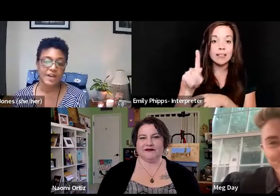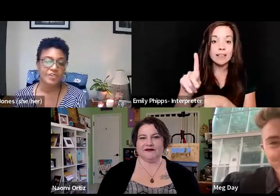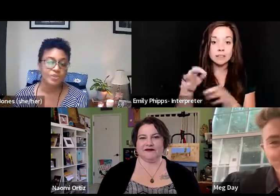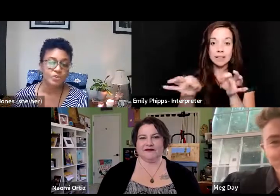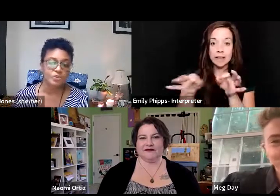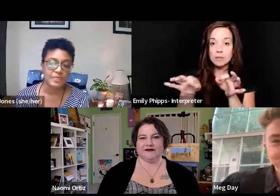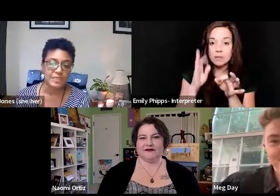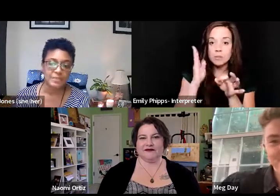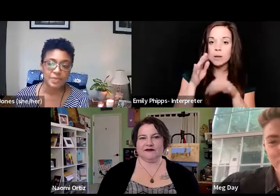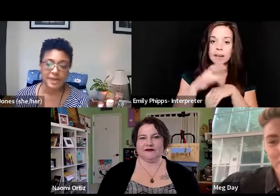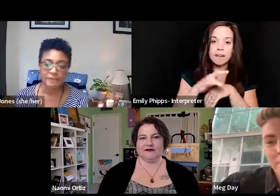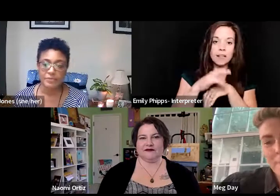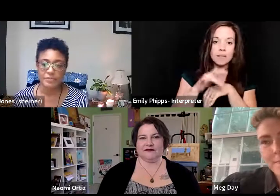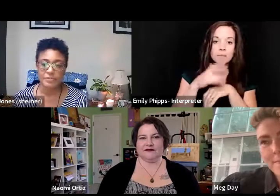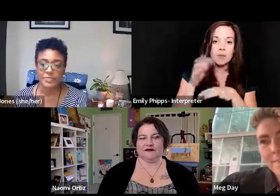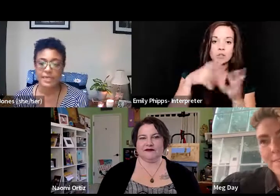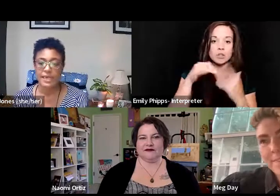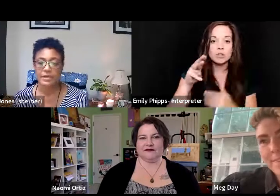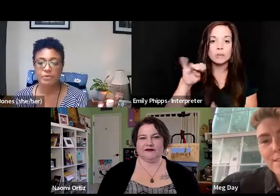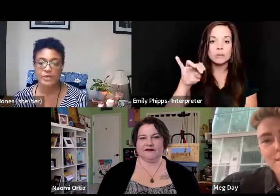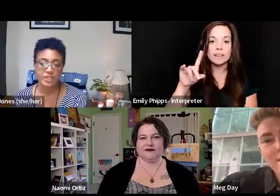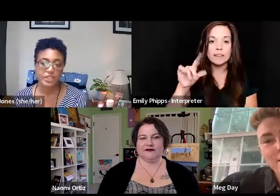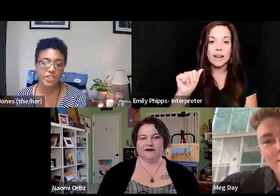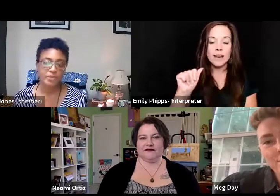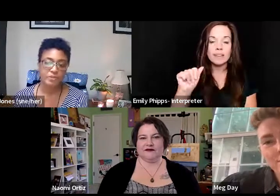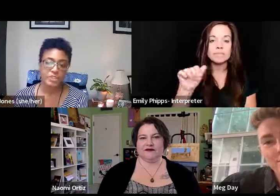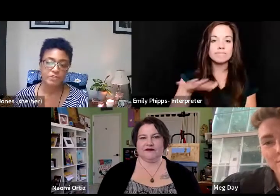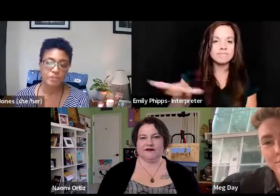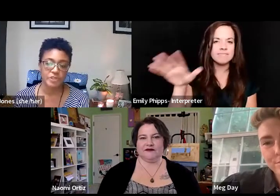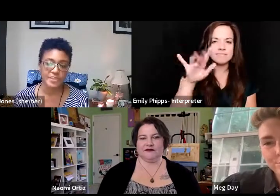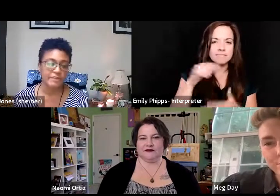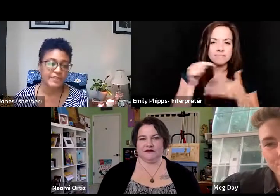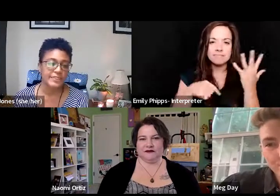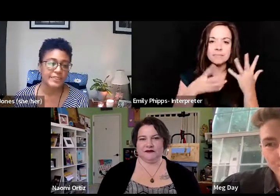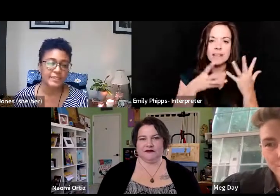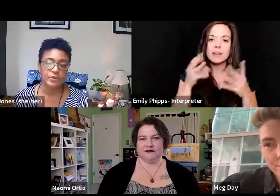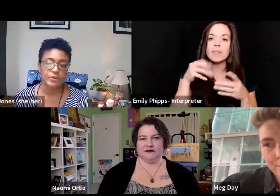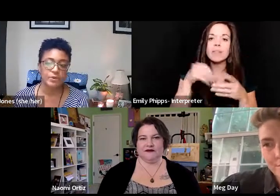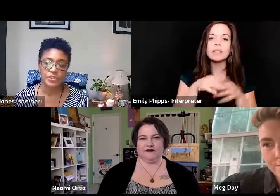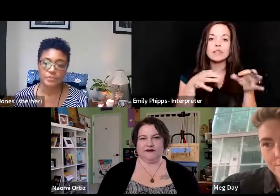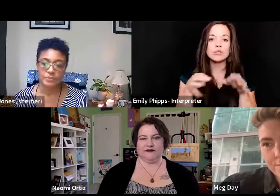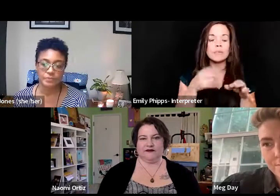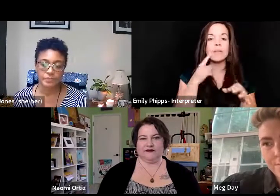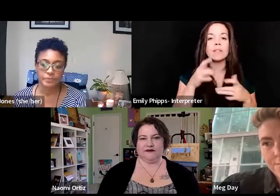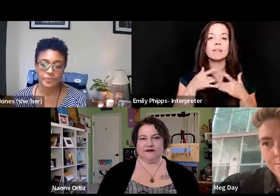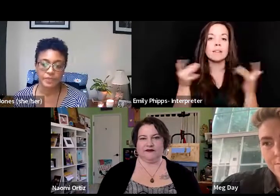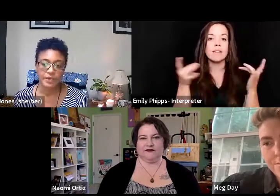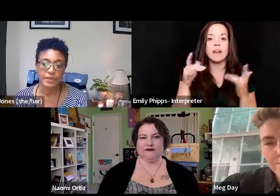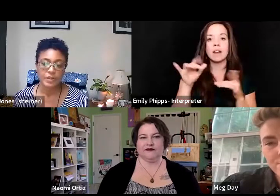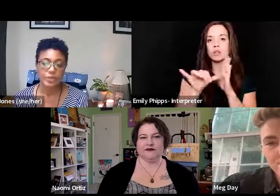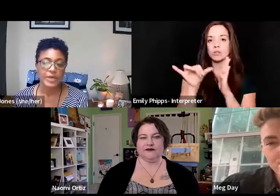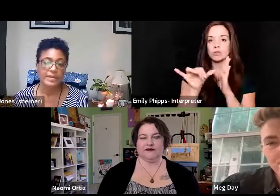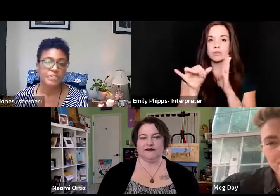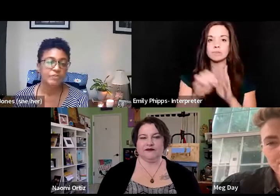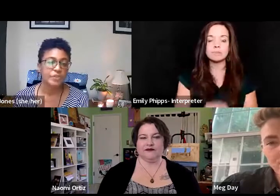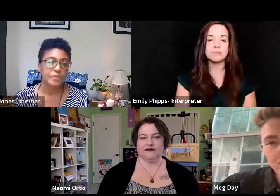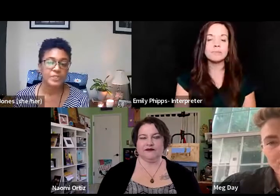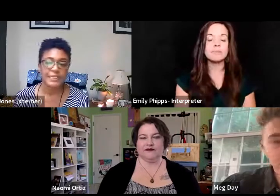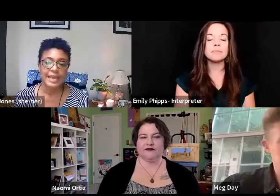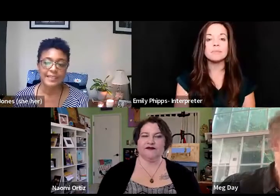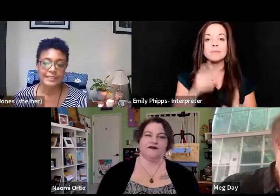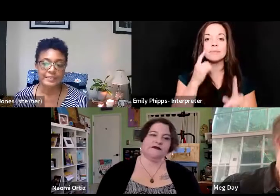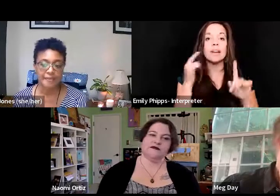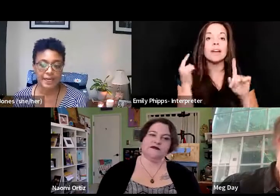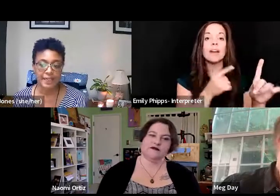via our social media platforms and within the description for this event on YouTube. We'll aim to